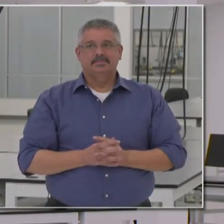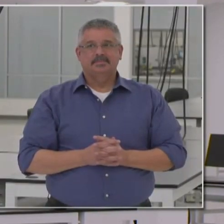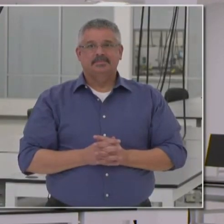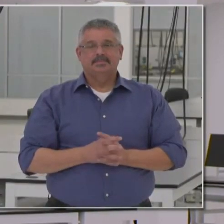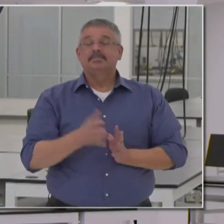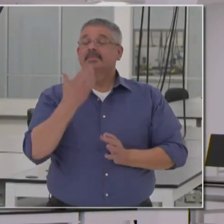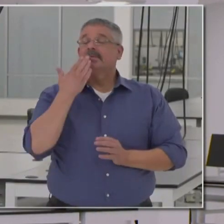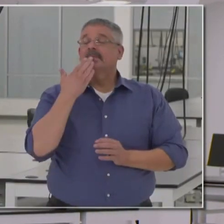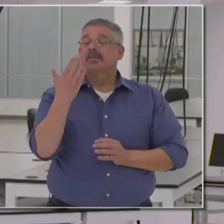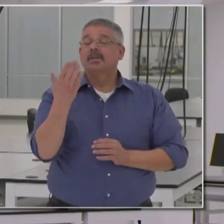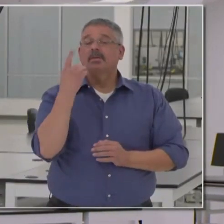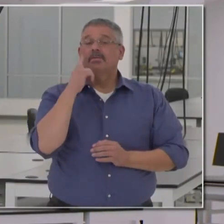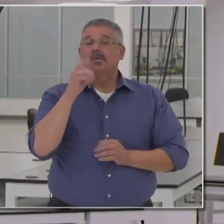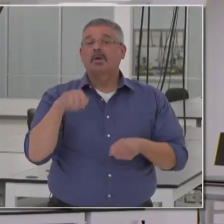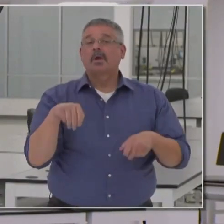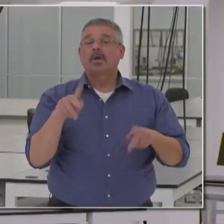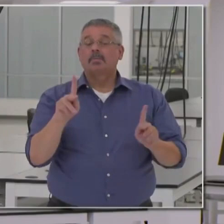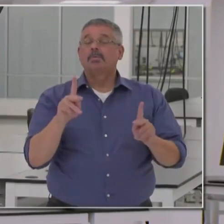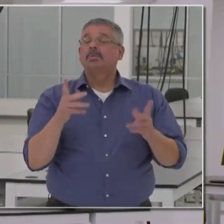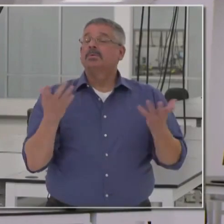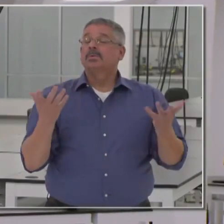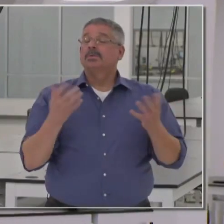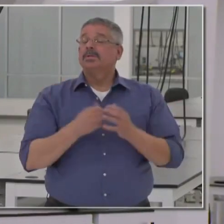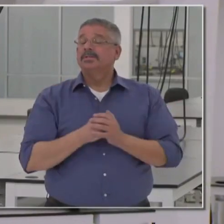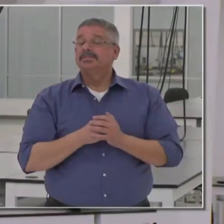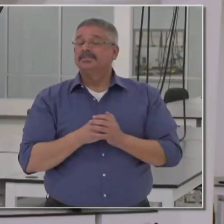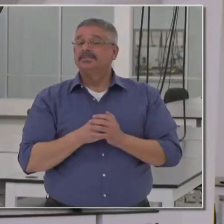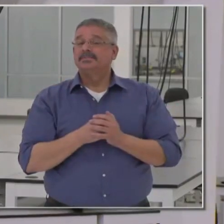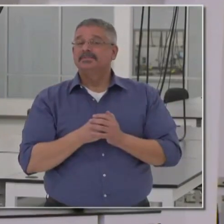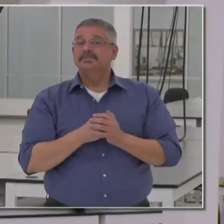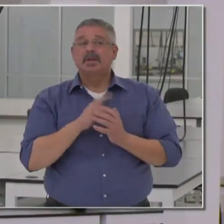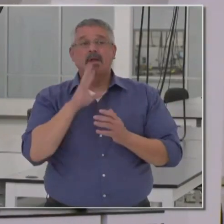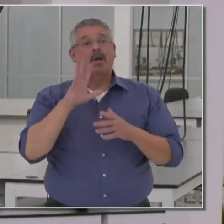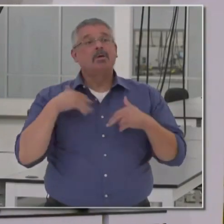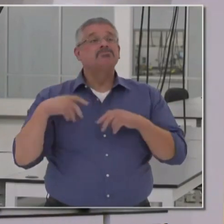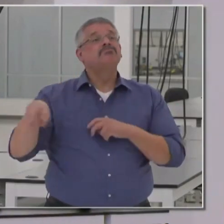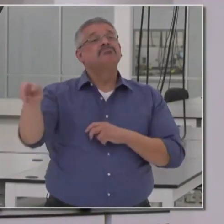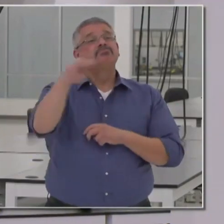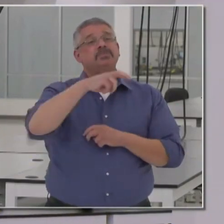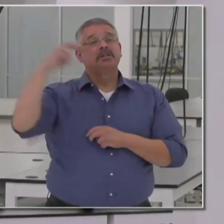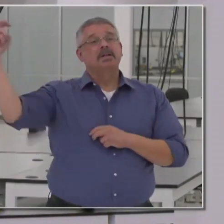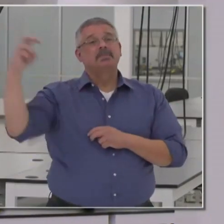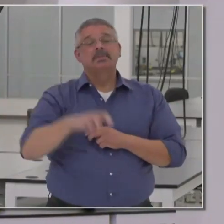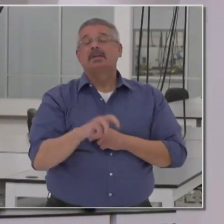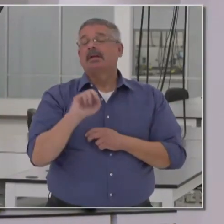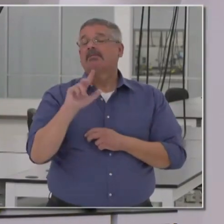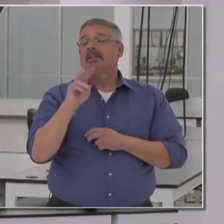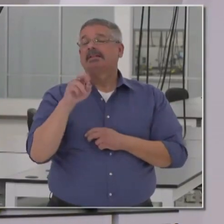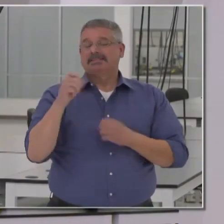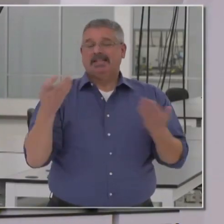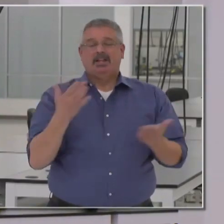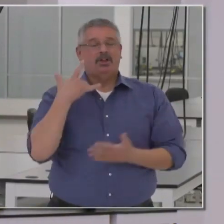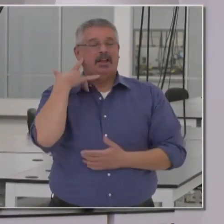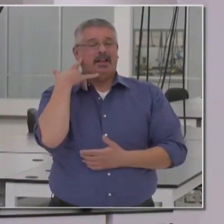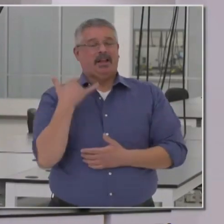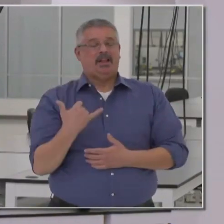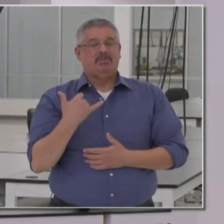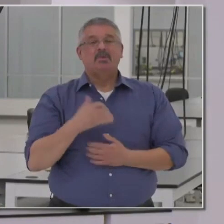Well, thank you for the opportunity to get on the road, come down to Valencia here in California,